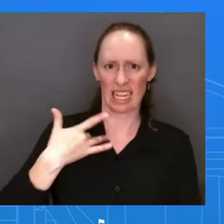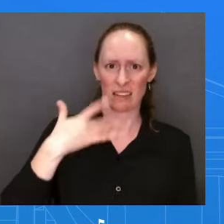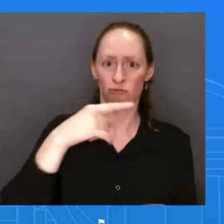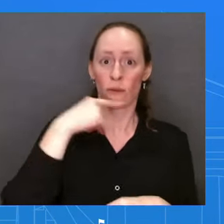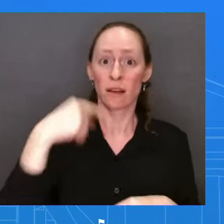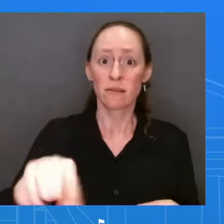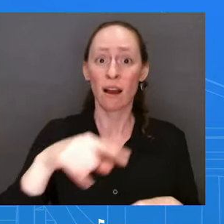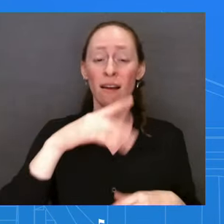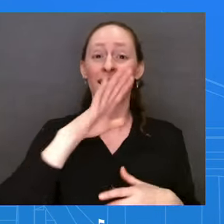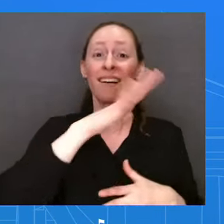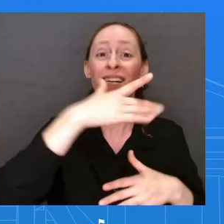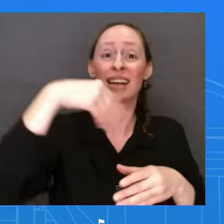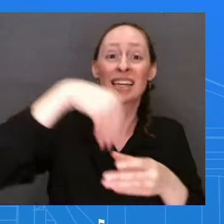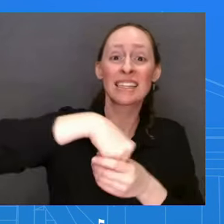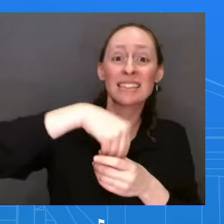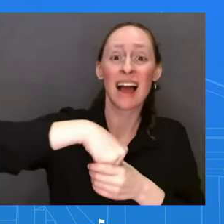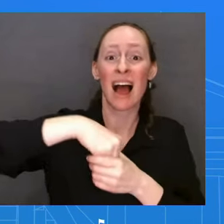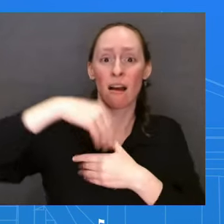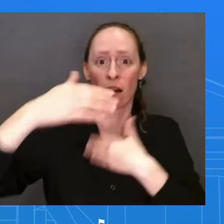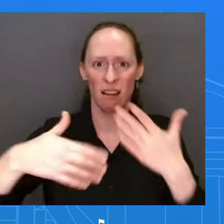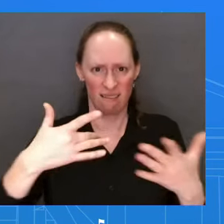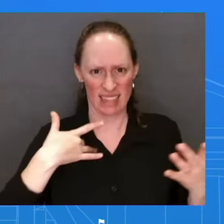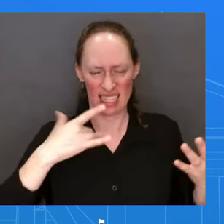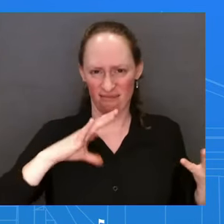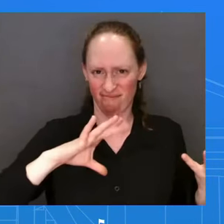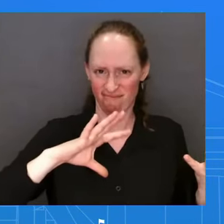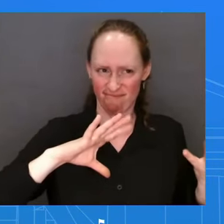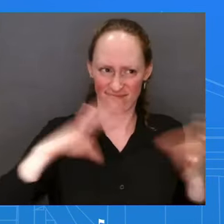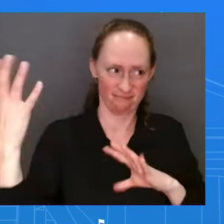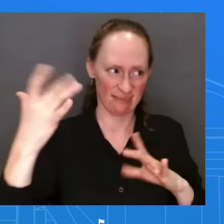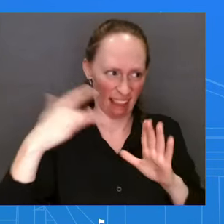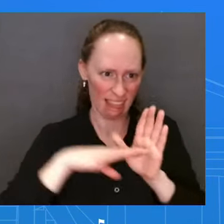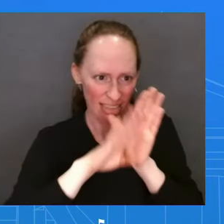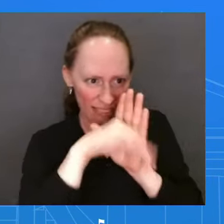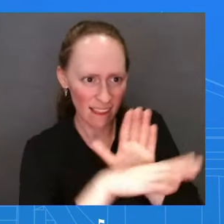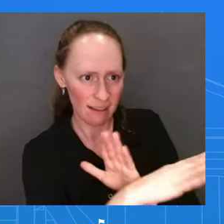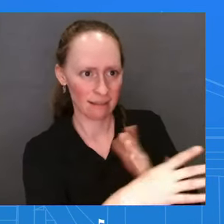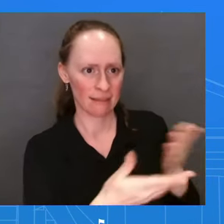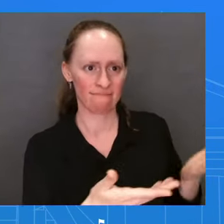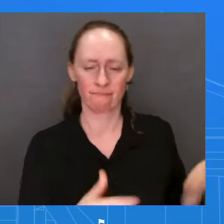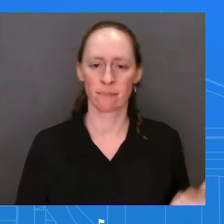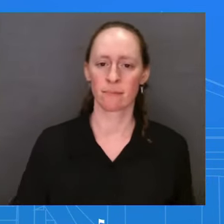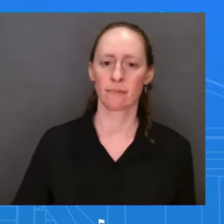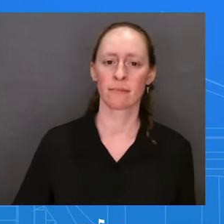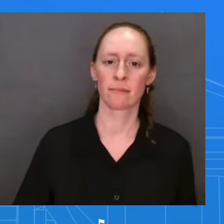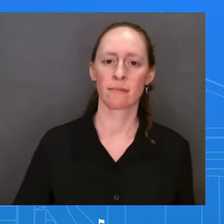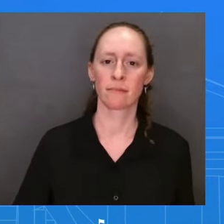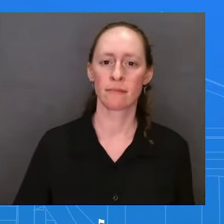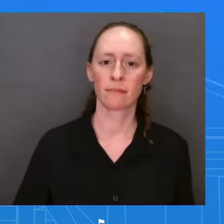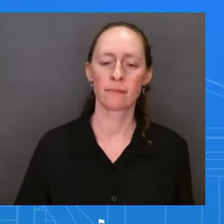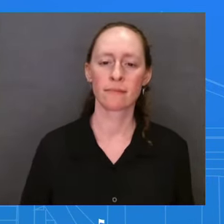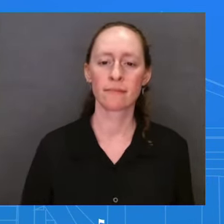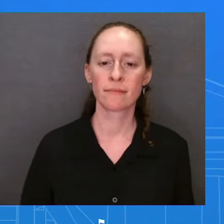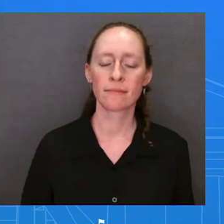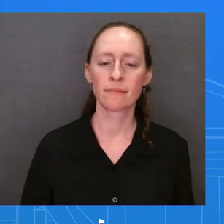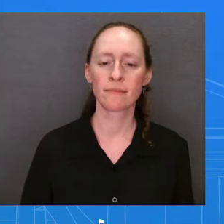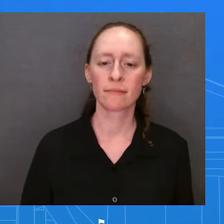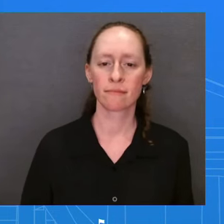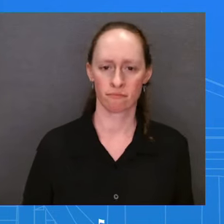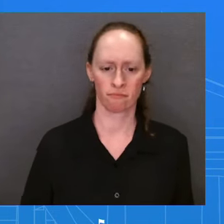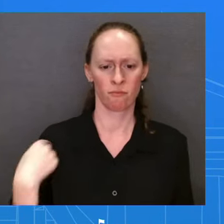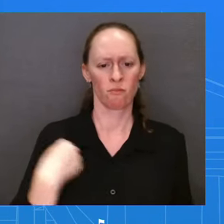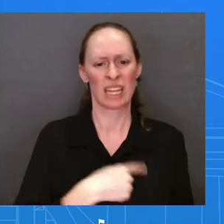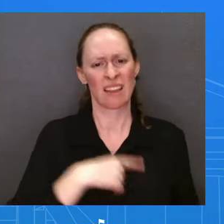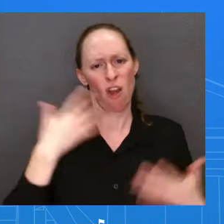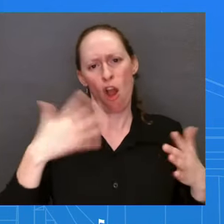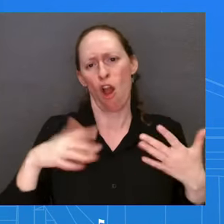question, we have taken action against Wagner, the Wagner group in the past. I'm not going to forecast any future action against Wagner